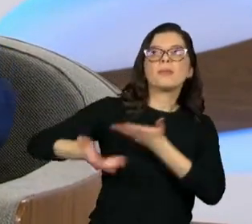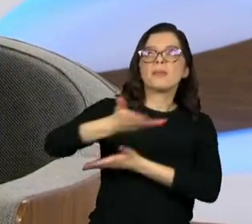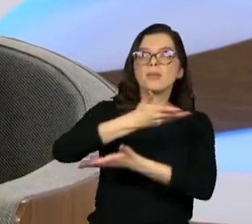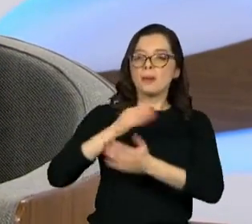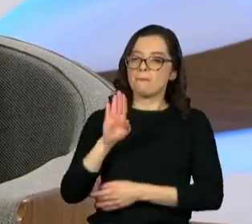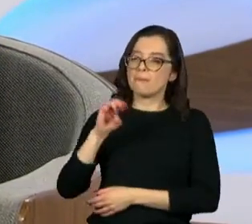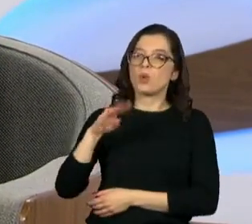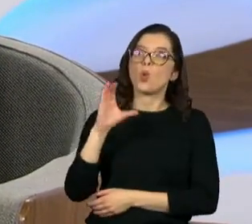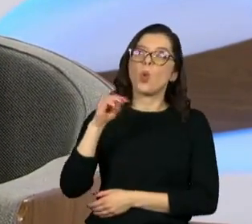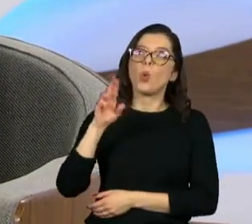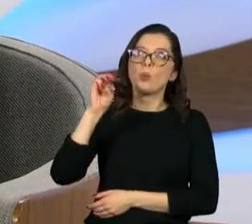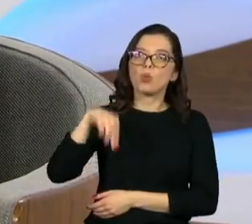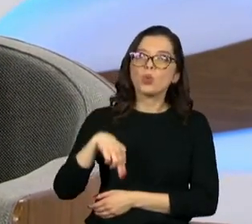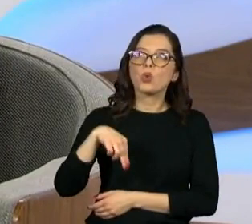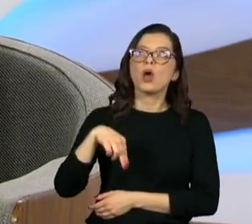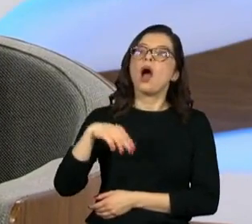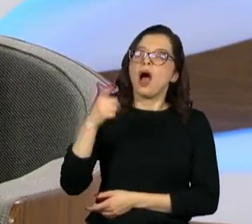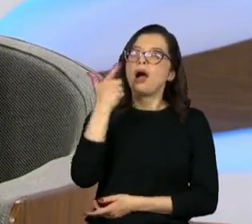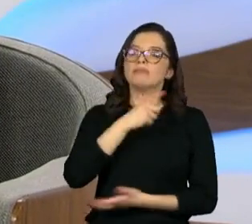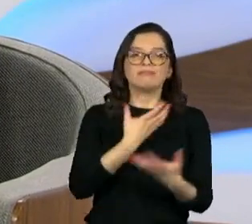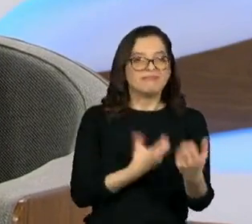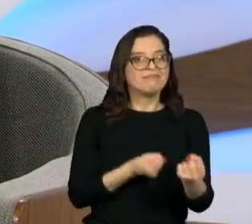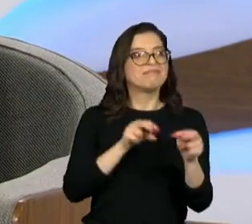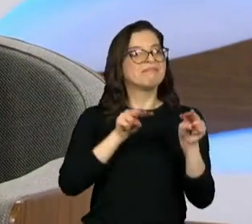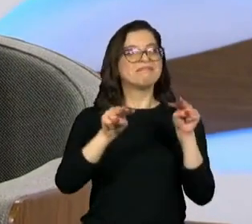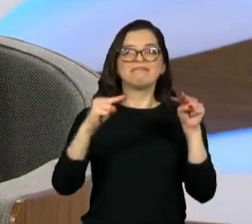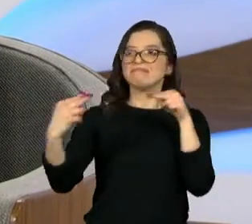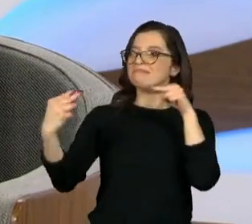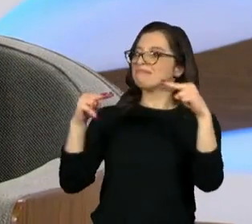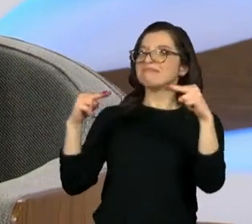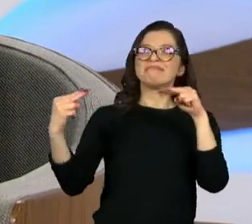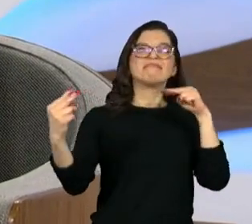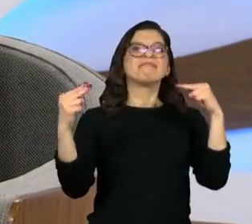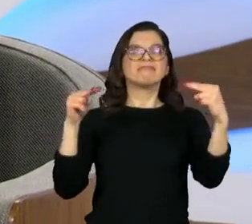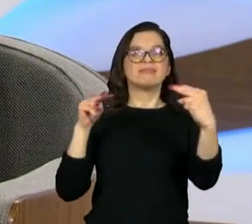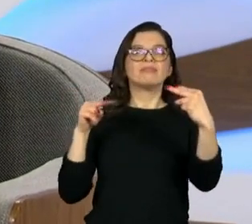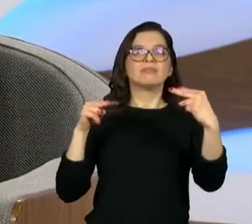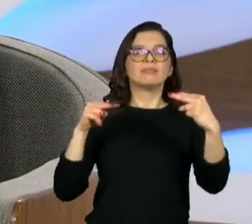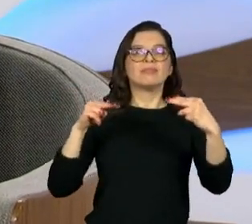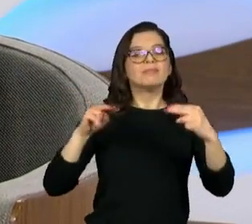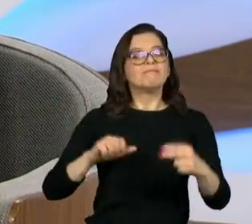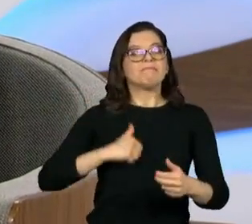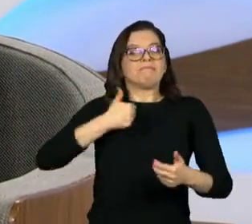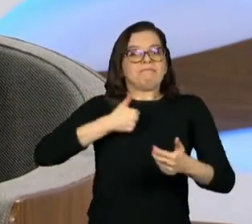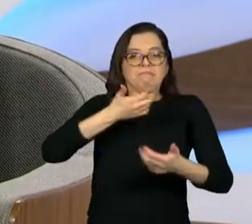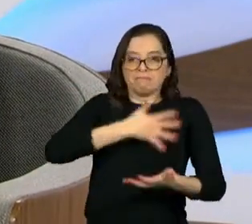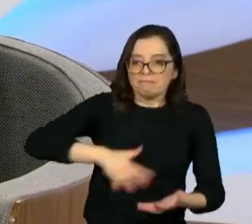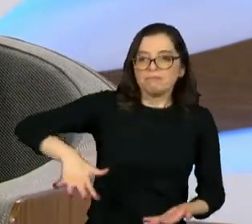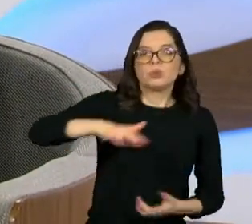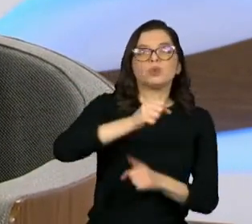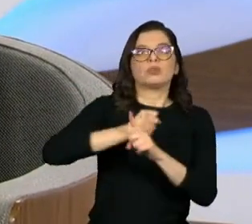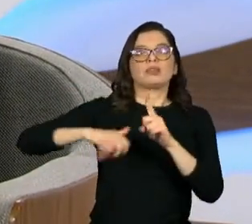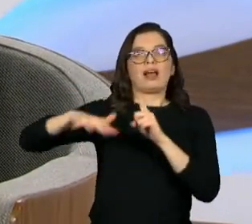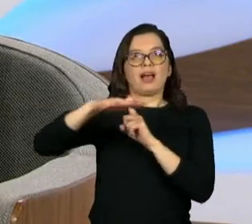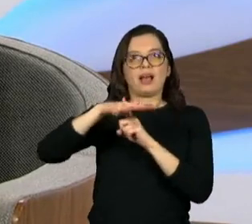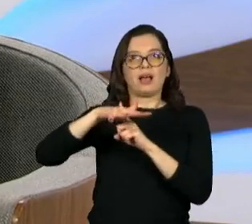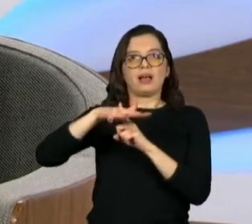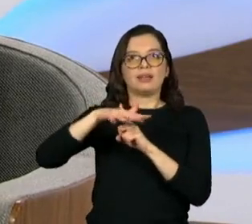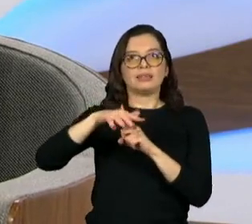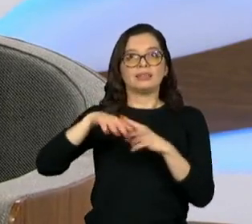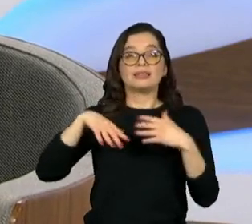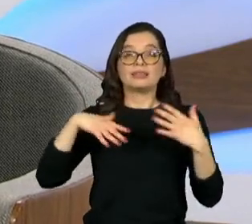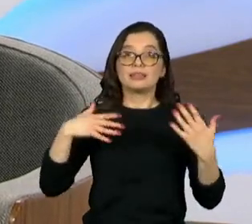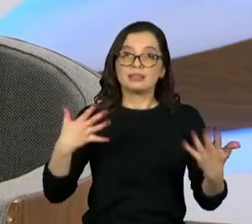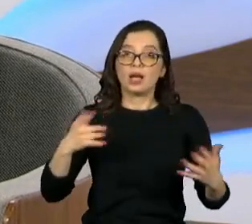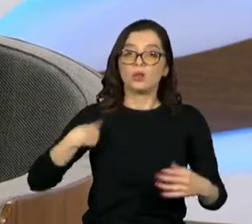good and to win recognition and honor and social esteem for doing so. And